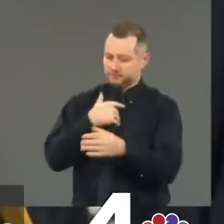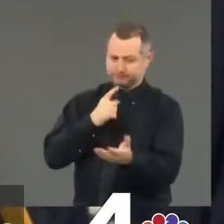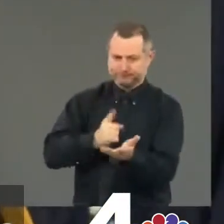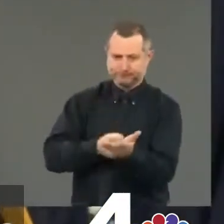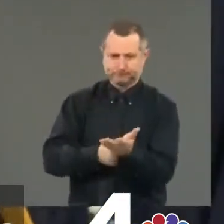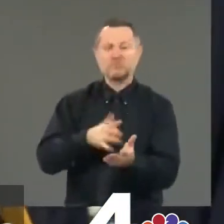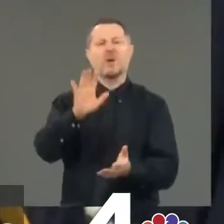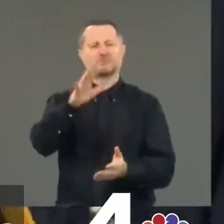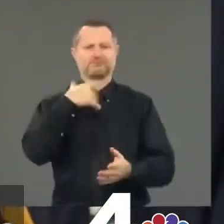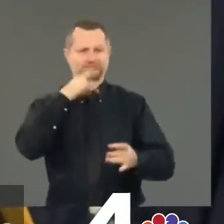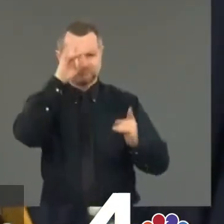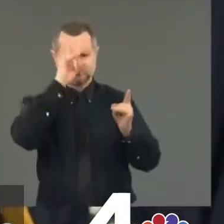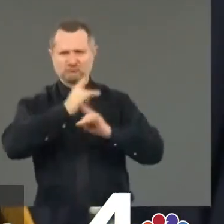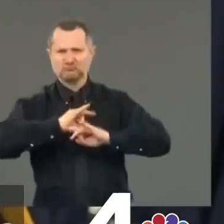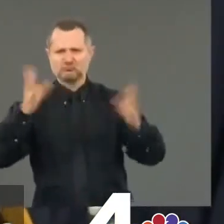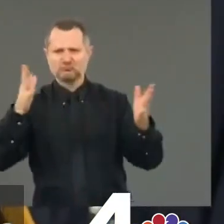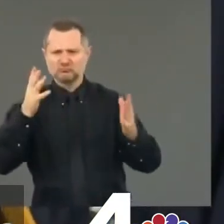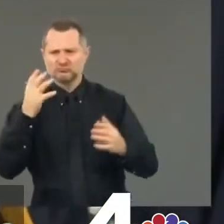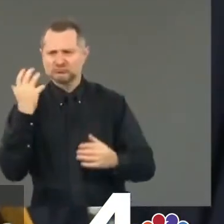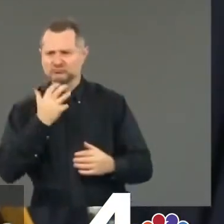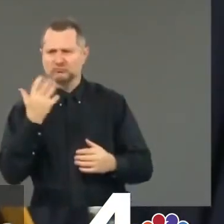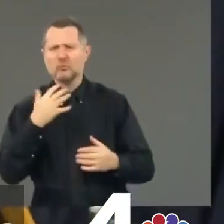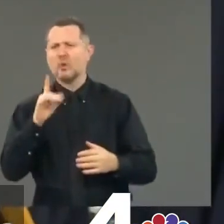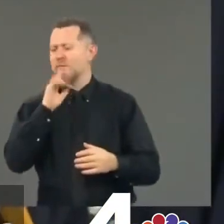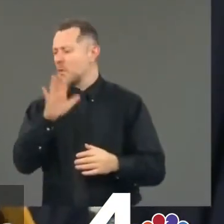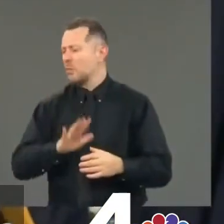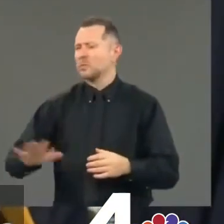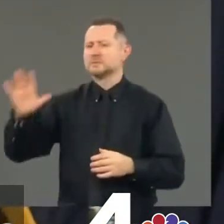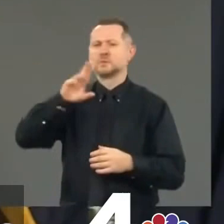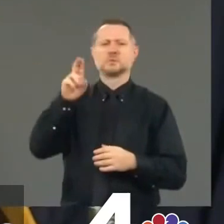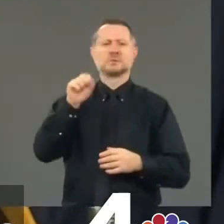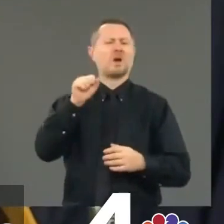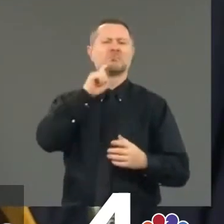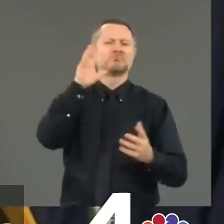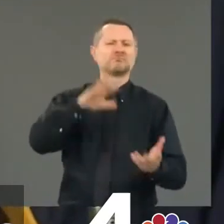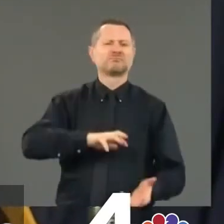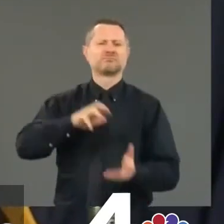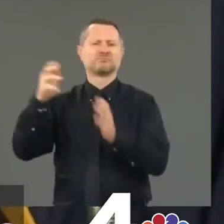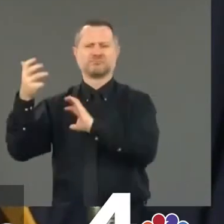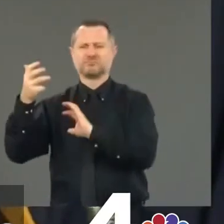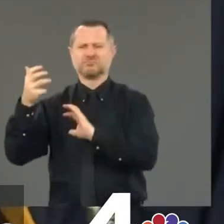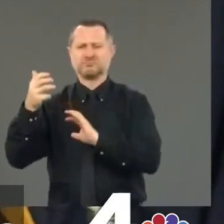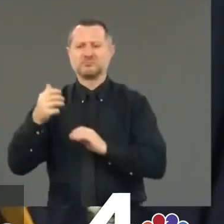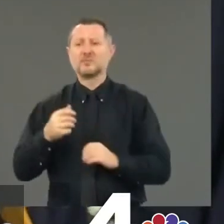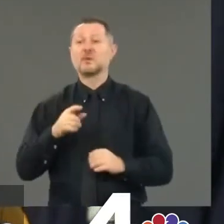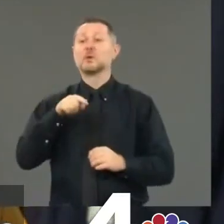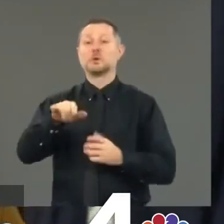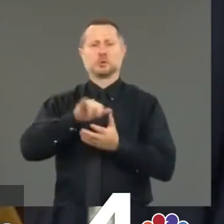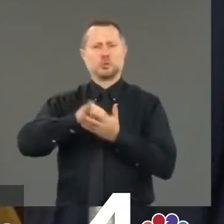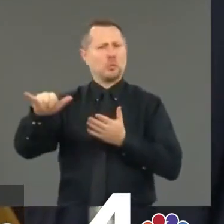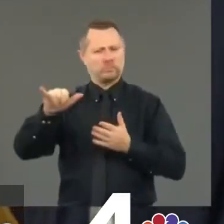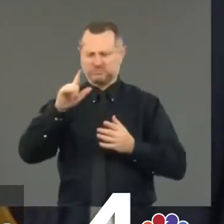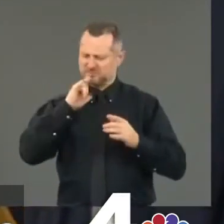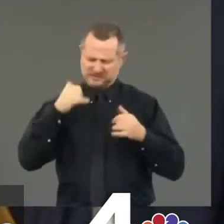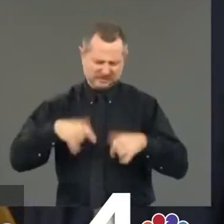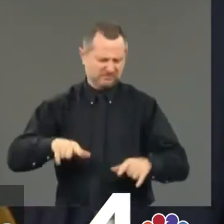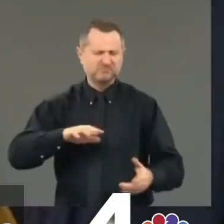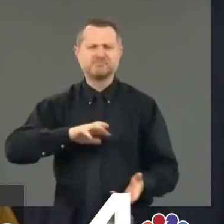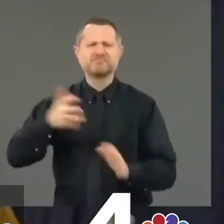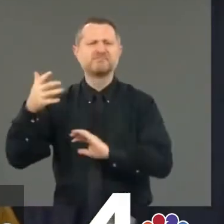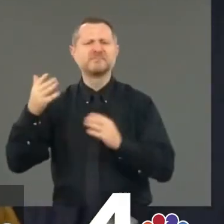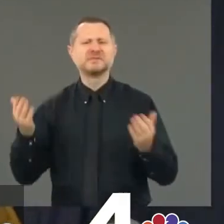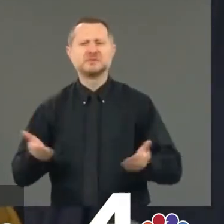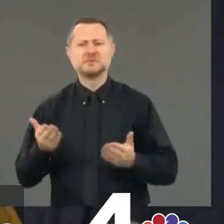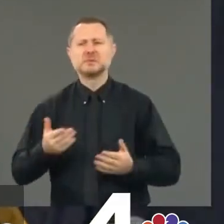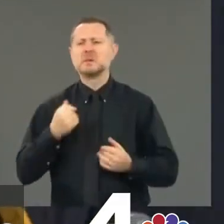night all across this nation. was an ugly night across this state. We had a number